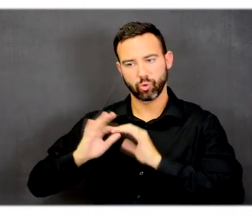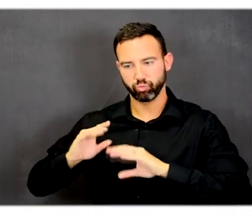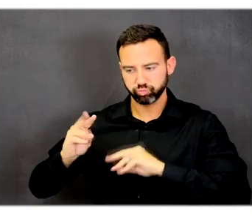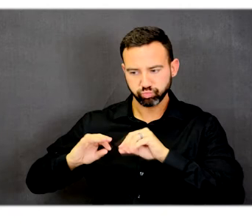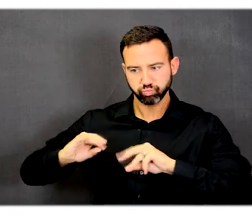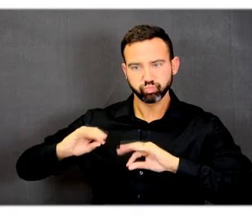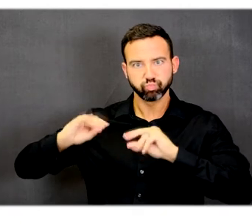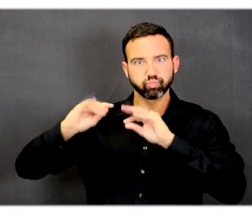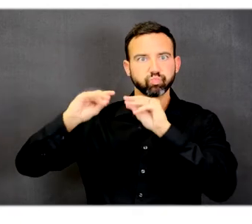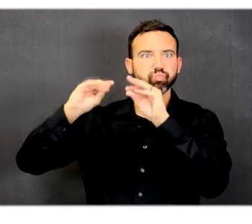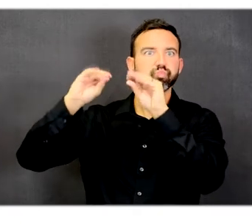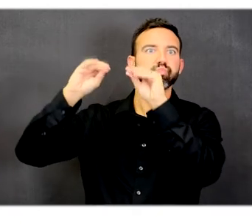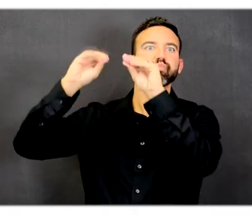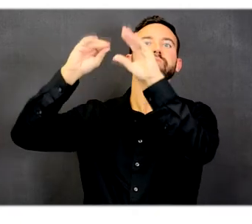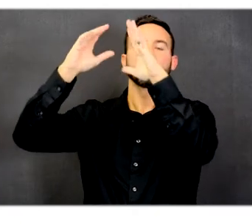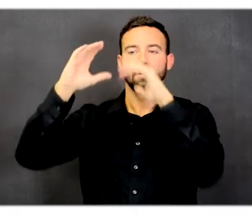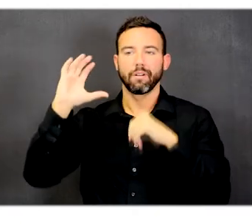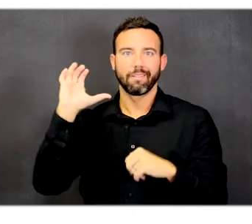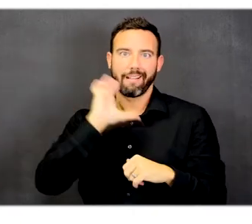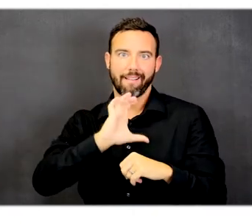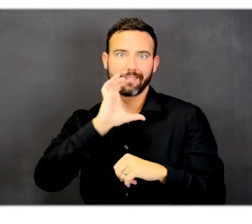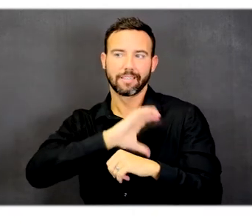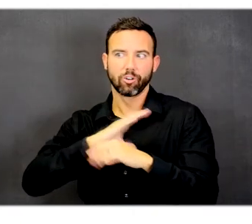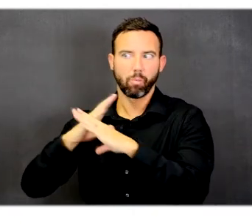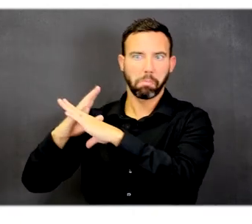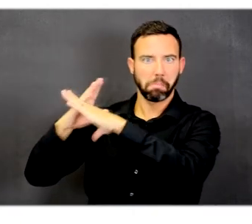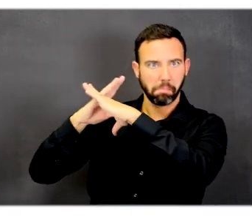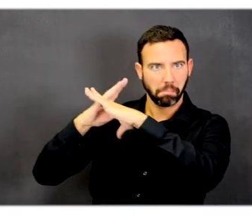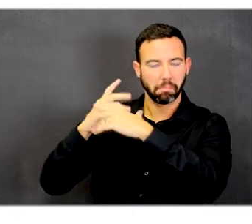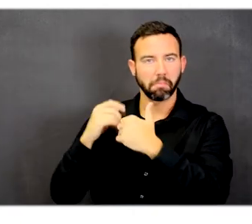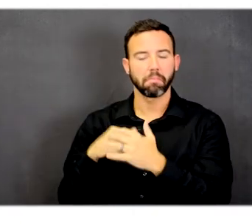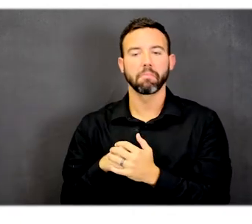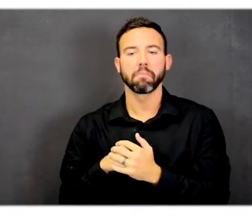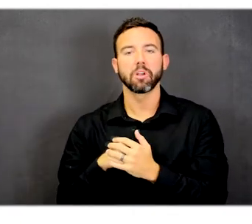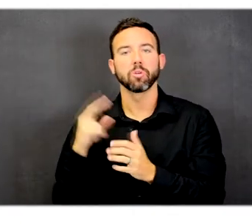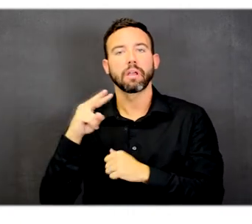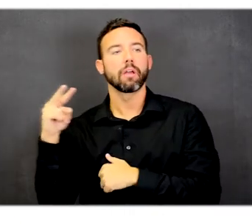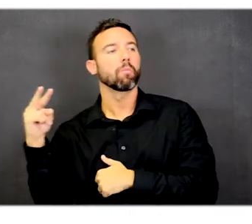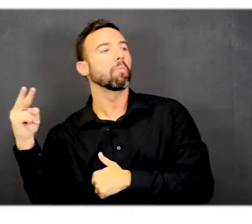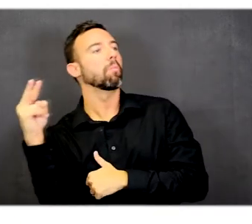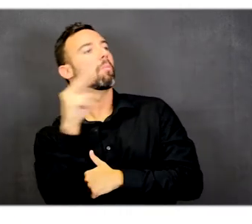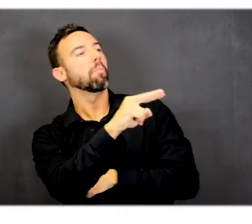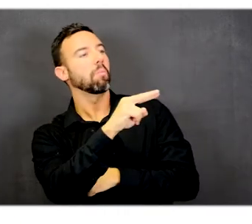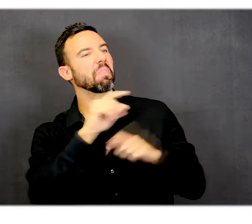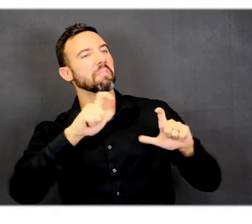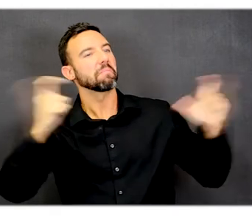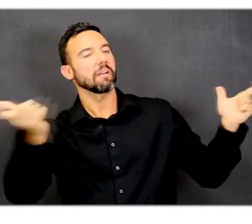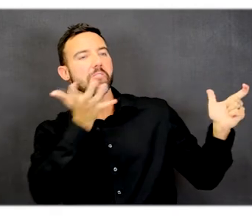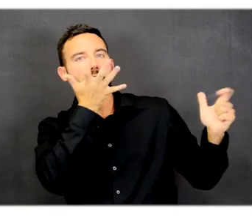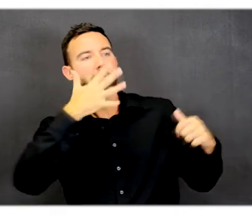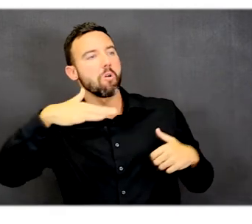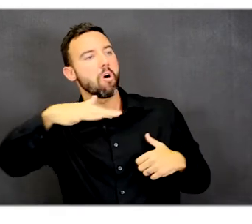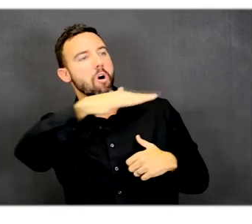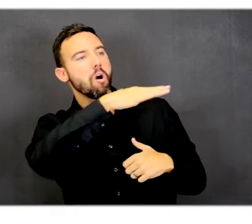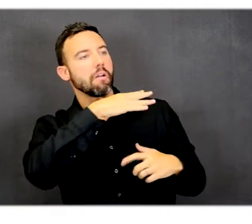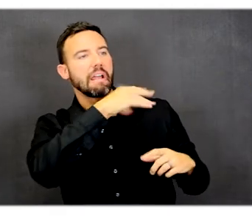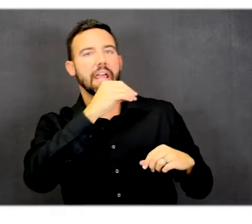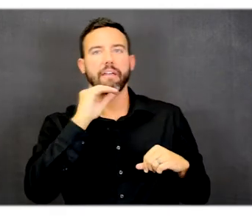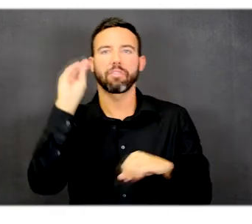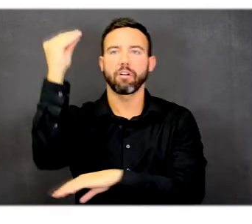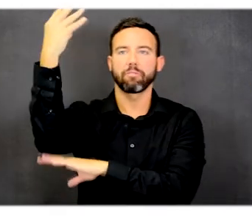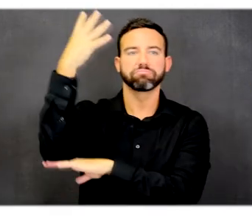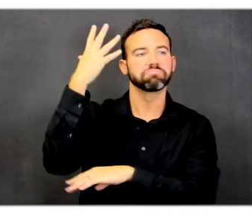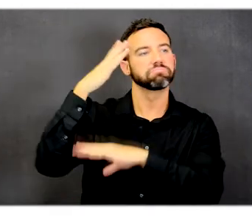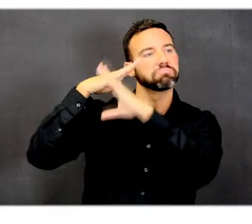termination of the view from the cafeteria. This looks into the great lawn and then out to the shaded seating areas.